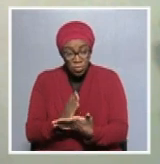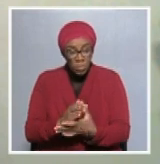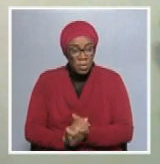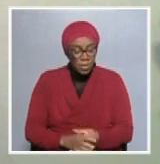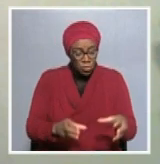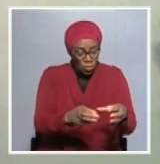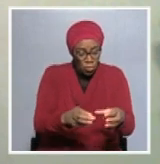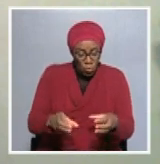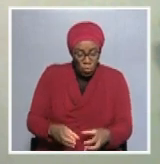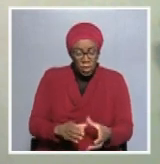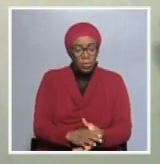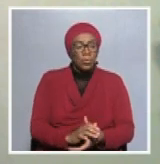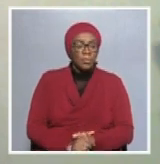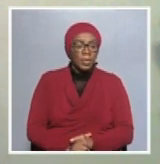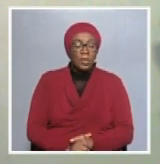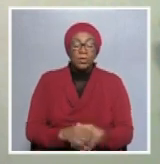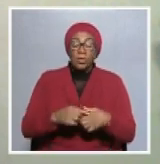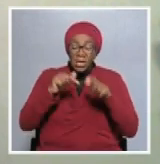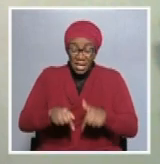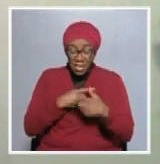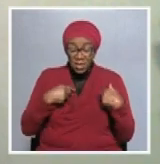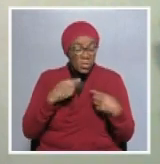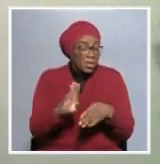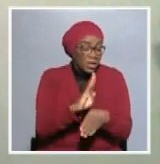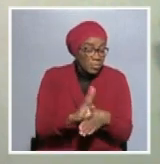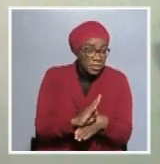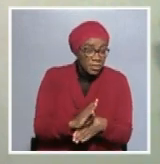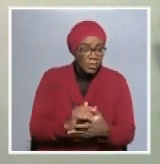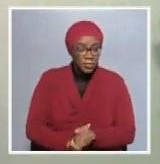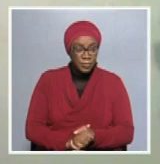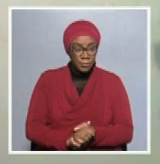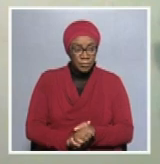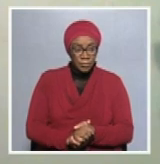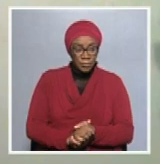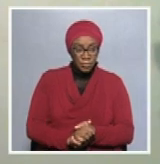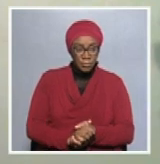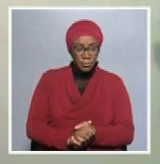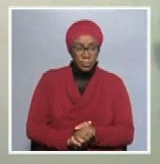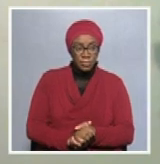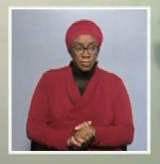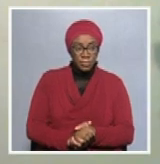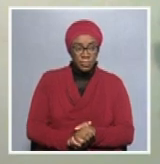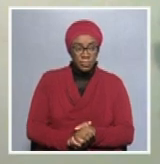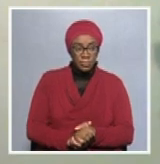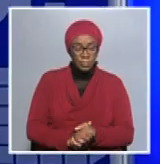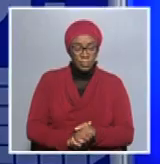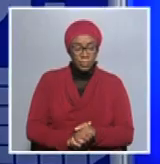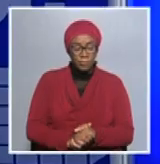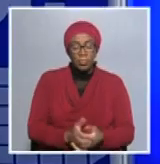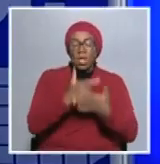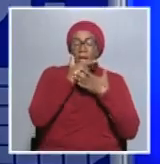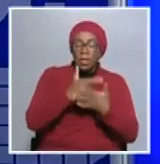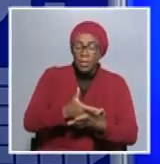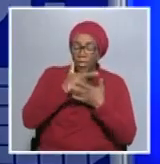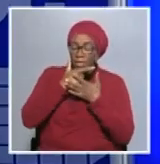ultimately we can deregulate the fence that is available there. That's what we are driving, and that's what we want to see. All right. Milima, thank you